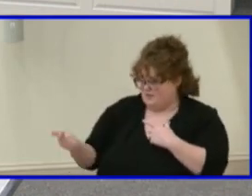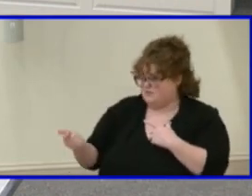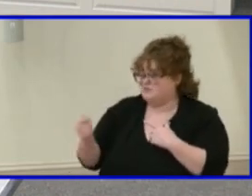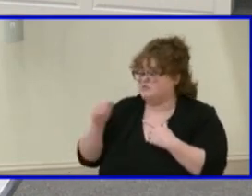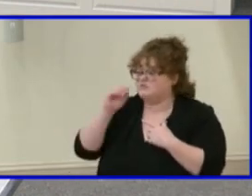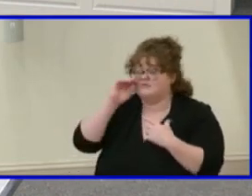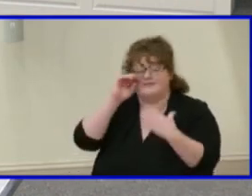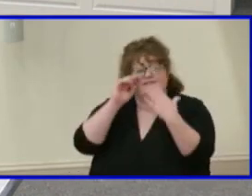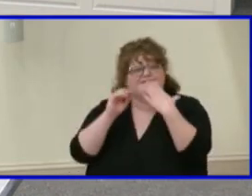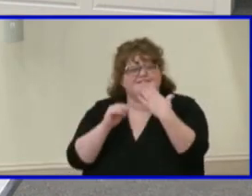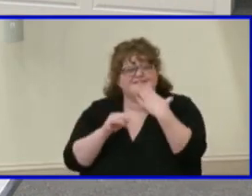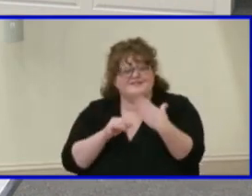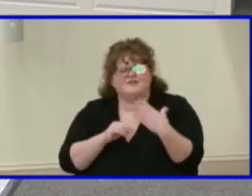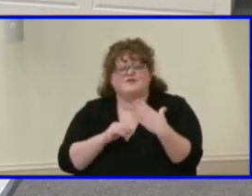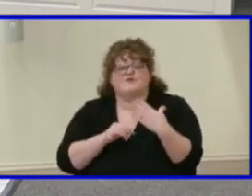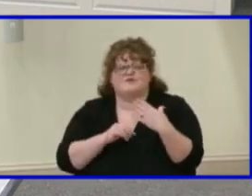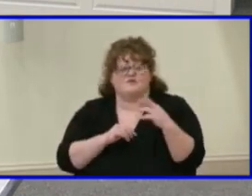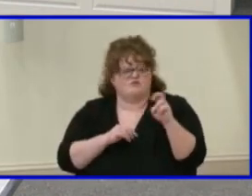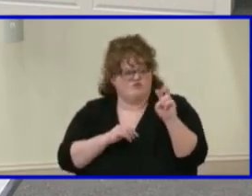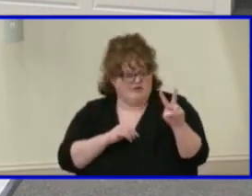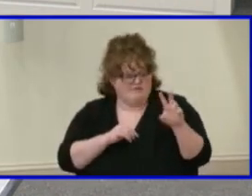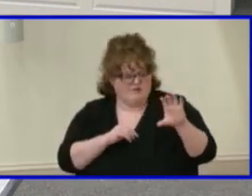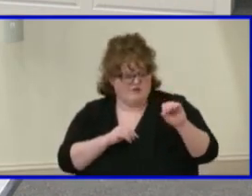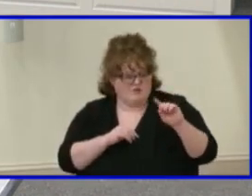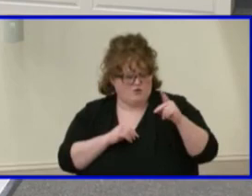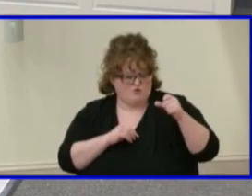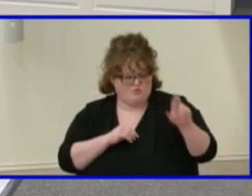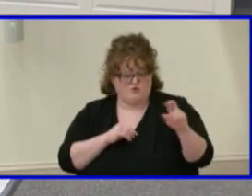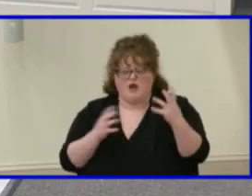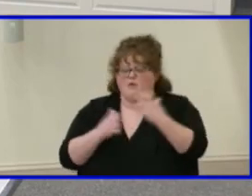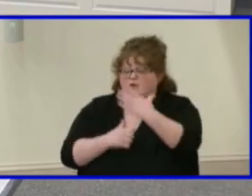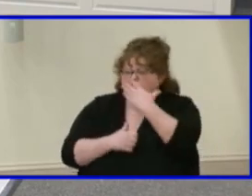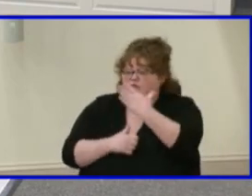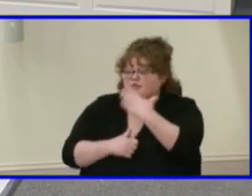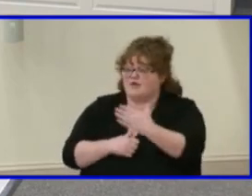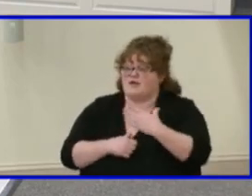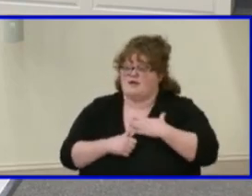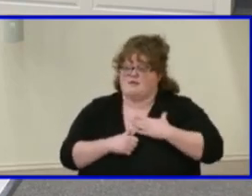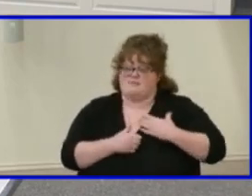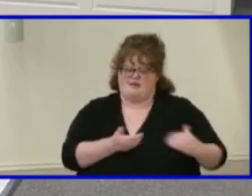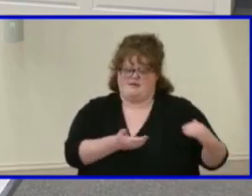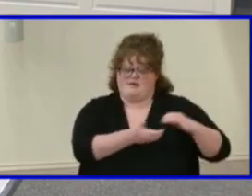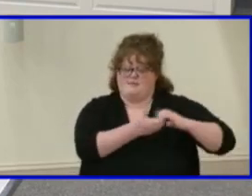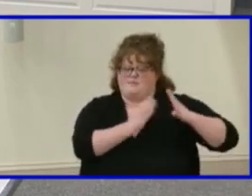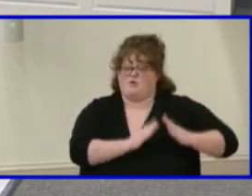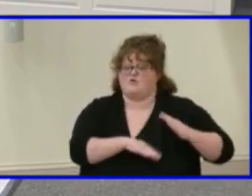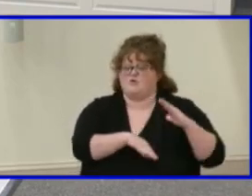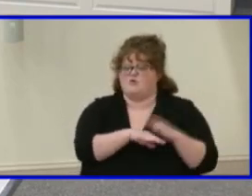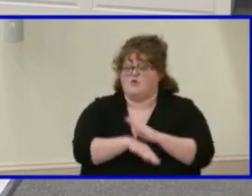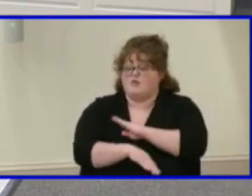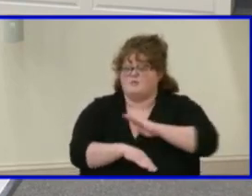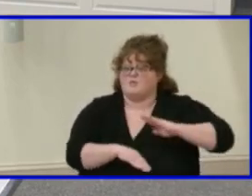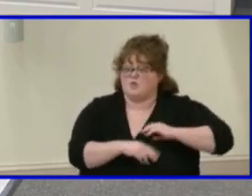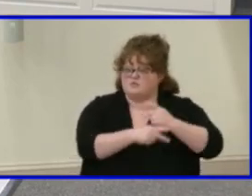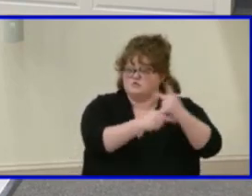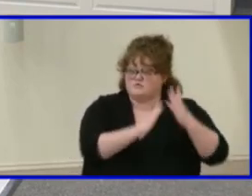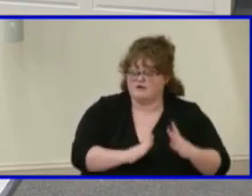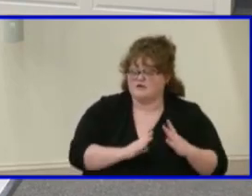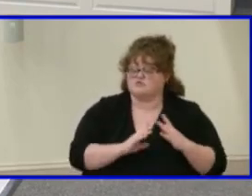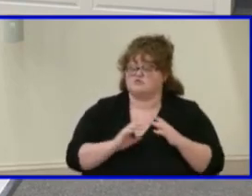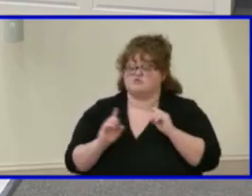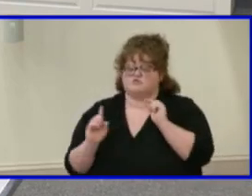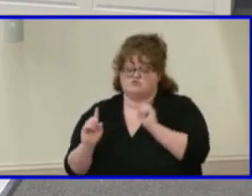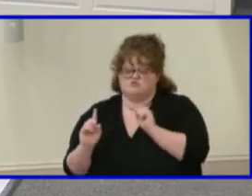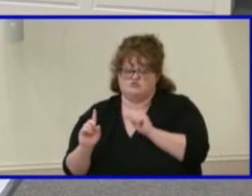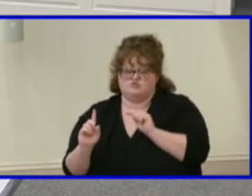Thank you, Reverend Cooper. I want to take a point of privilege to thank my counterpart on the board of supervisors, Ms. Pat O'Bannon. She has